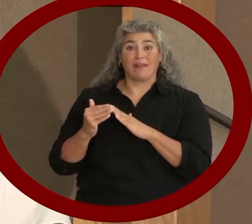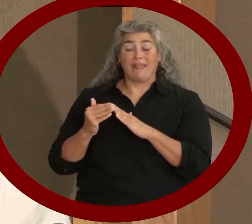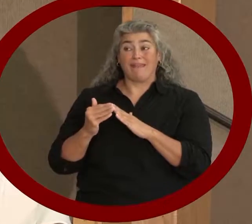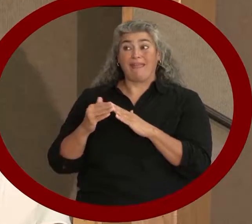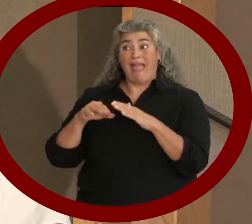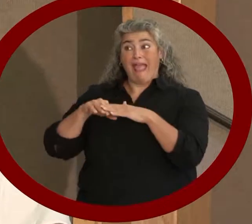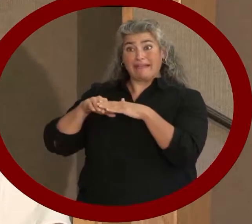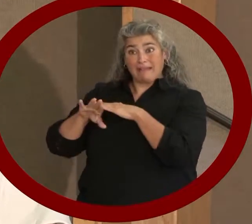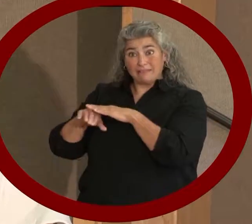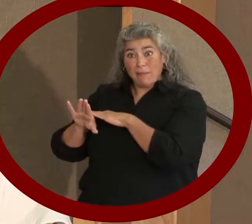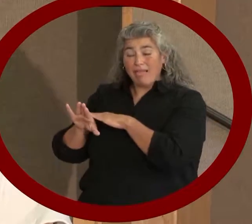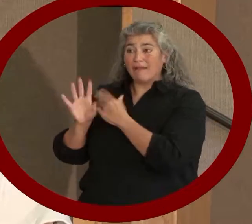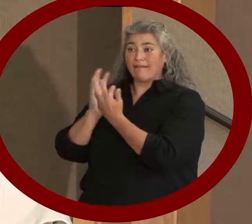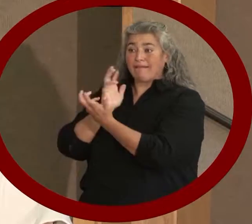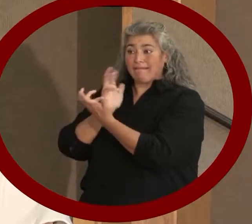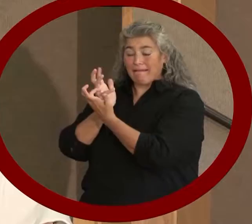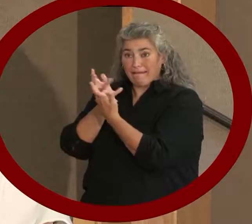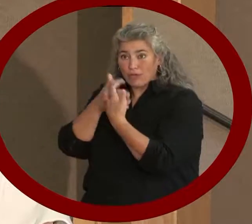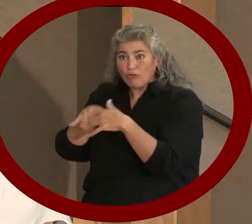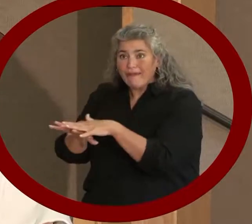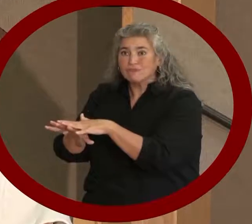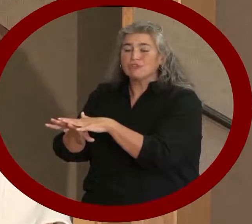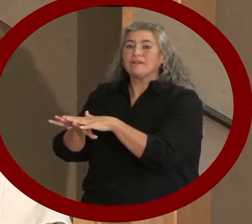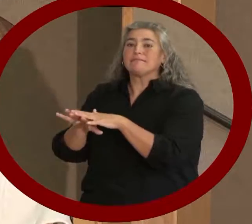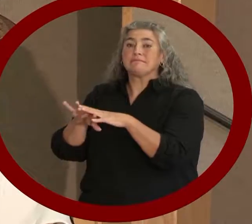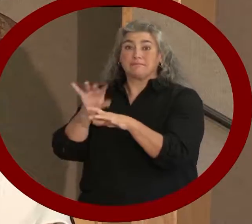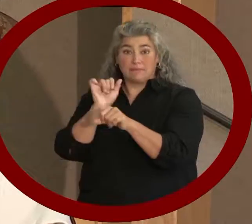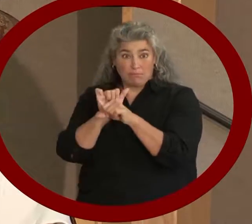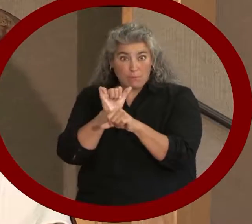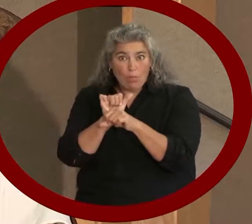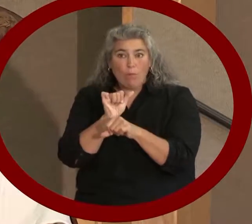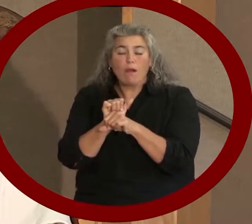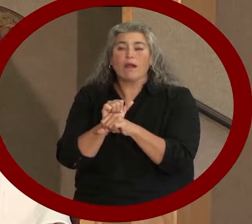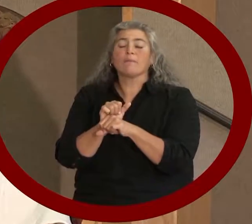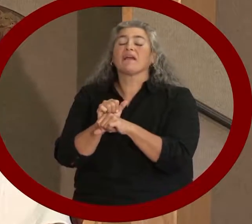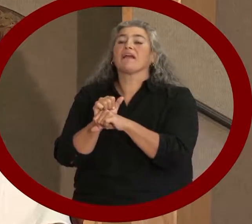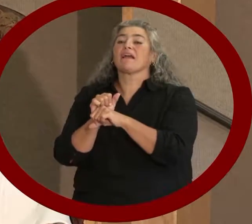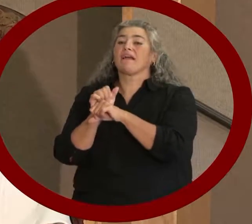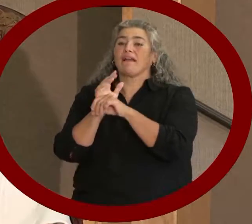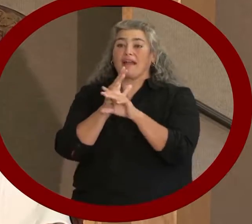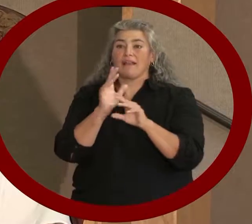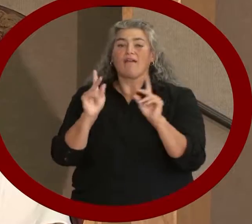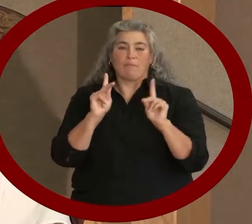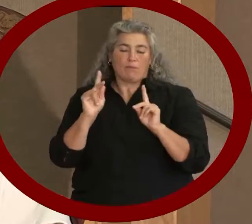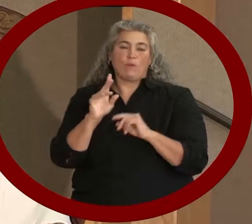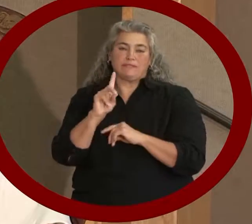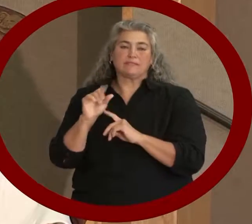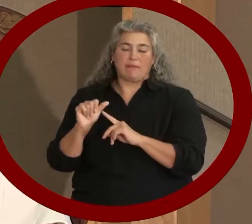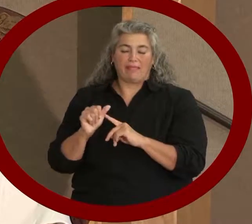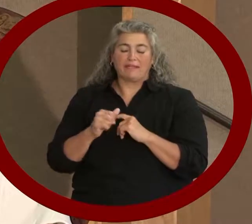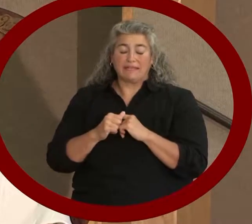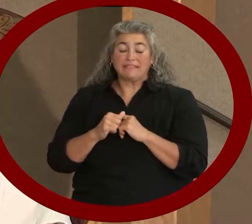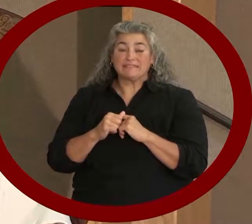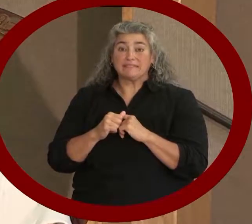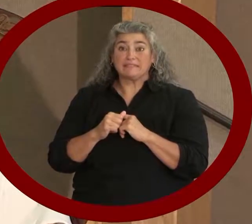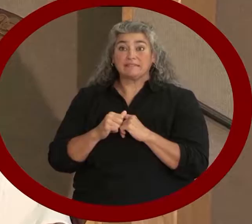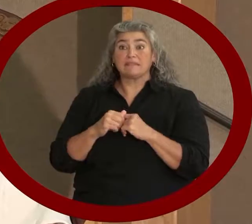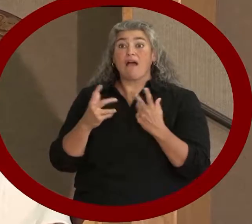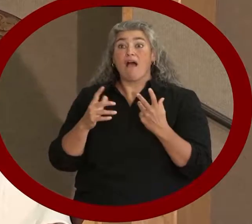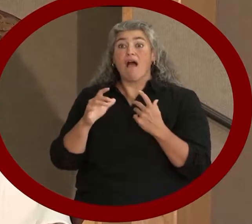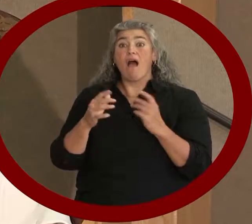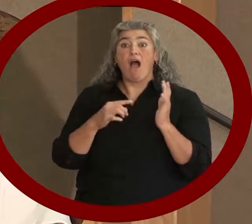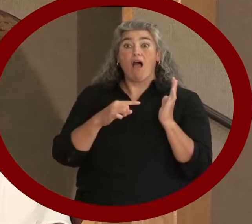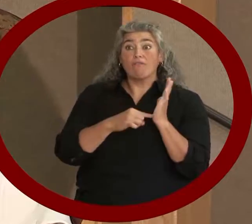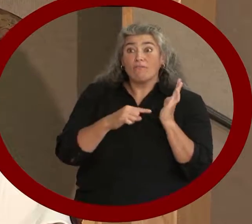accessibility and integration, employment of people with disabilities, affordable accessible